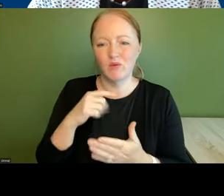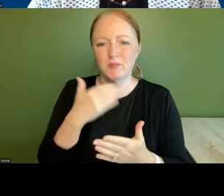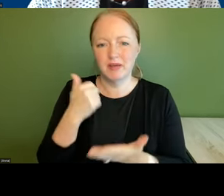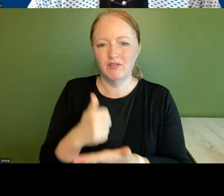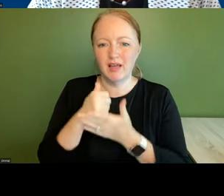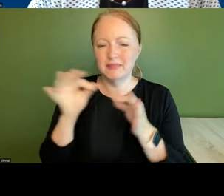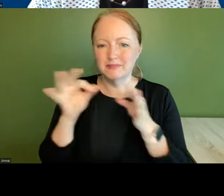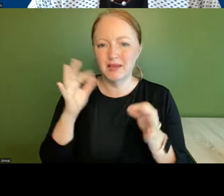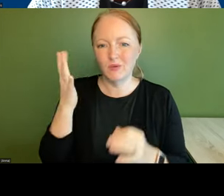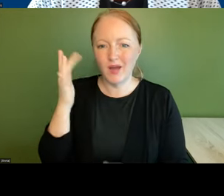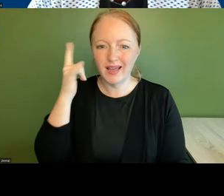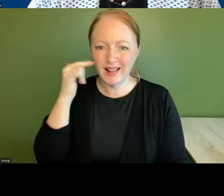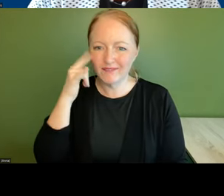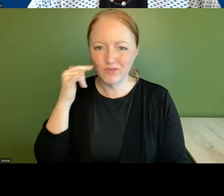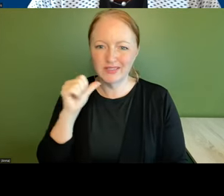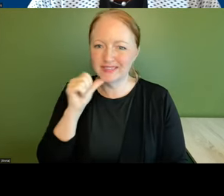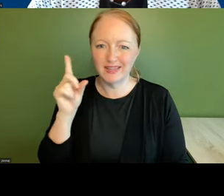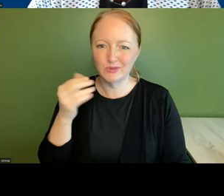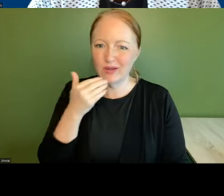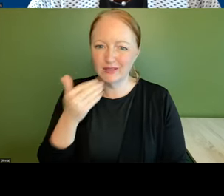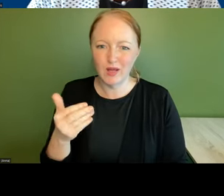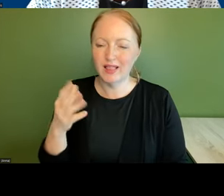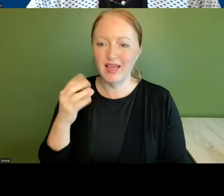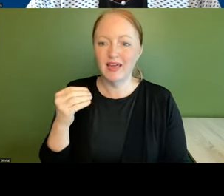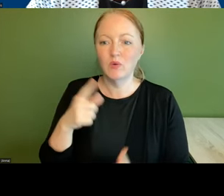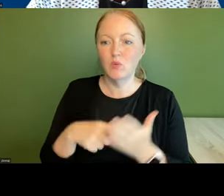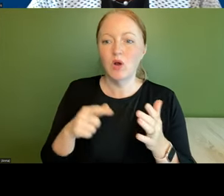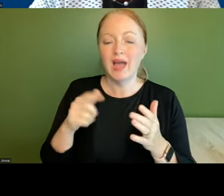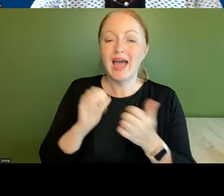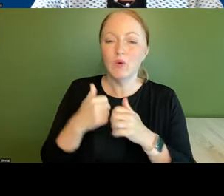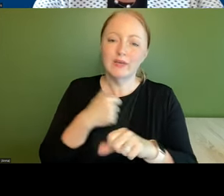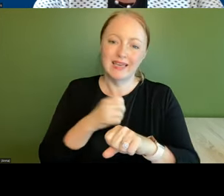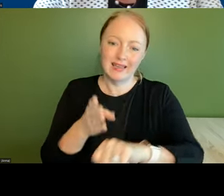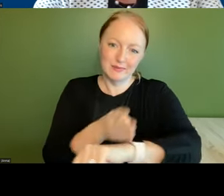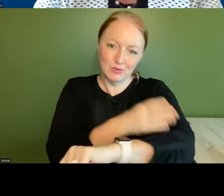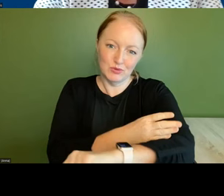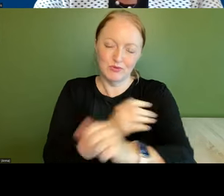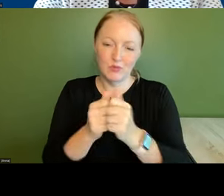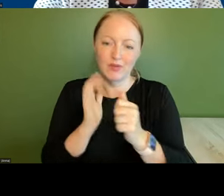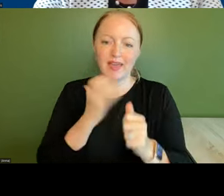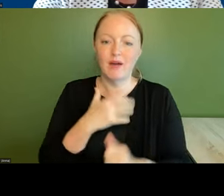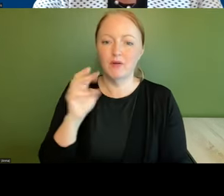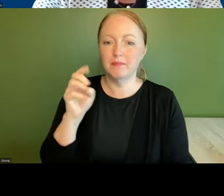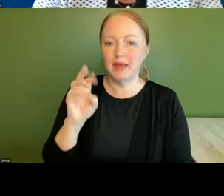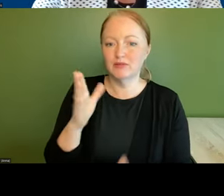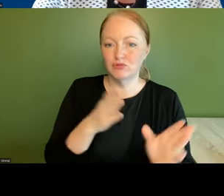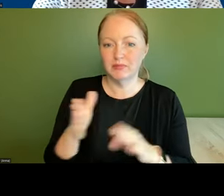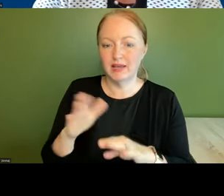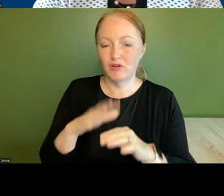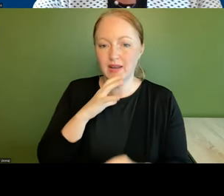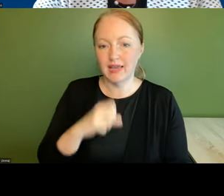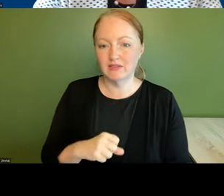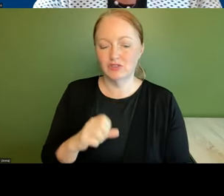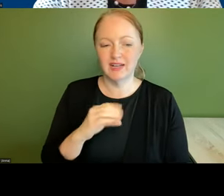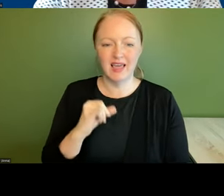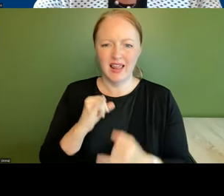explain why california does not do as well and what we might do to improve it with our master plan on aging and the last